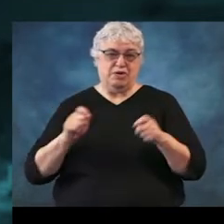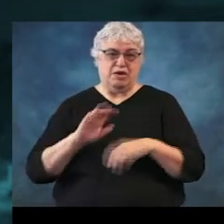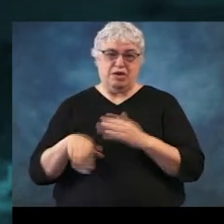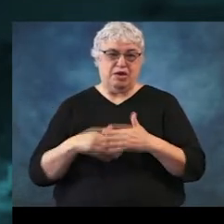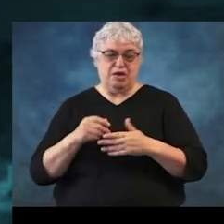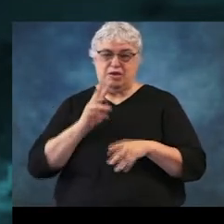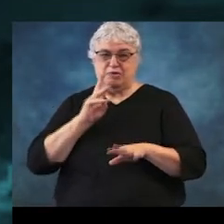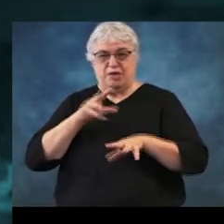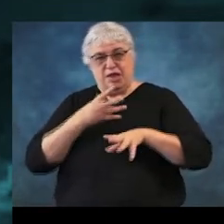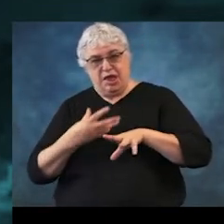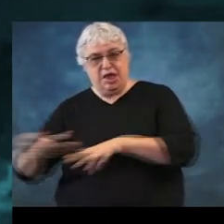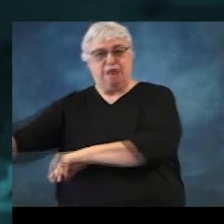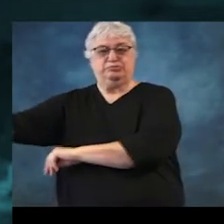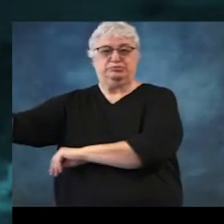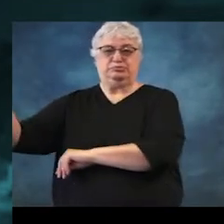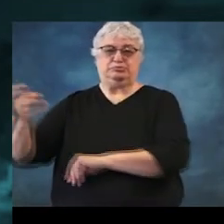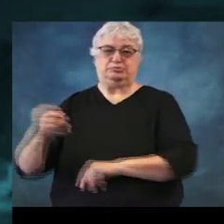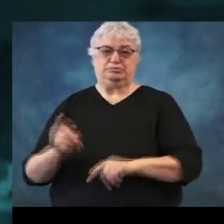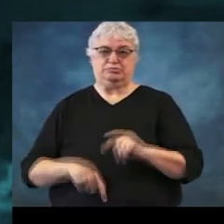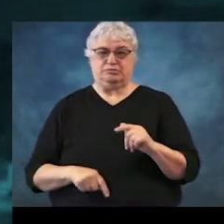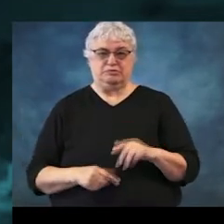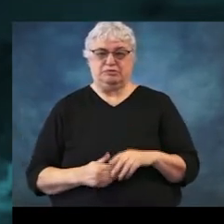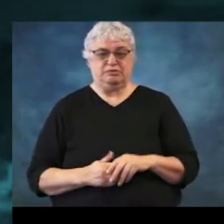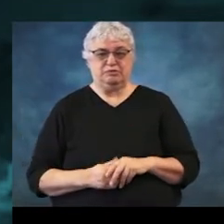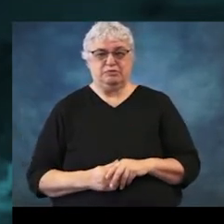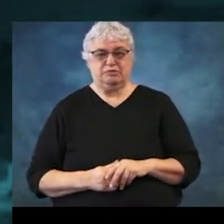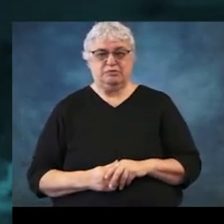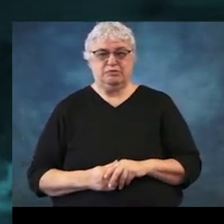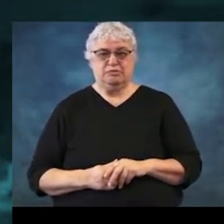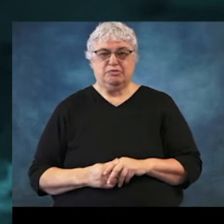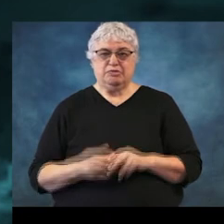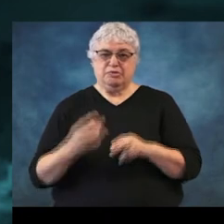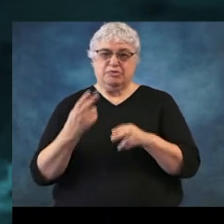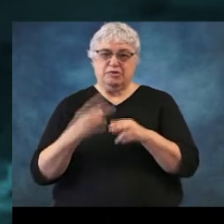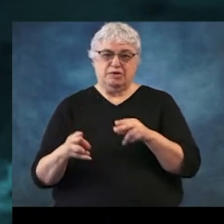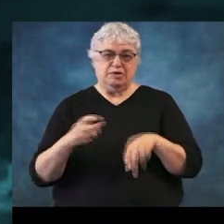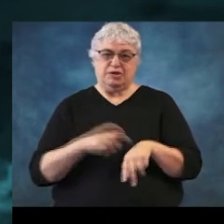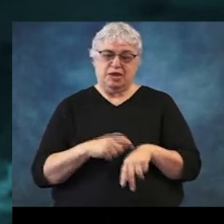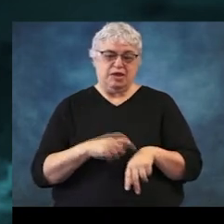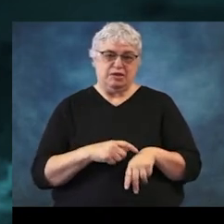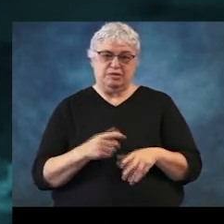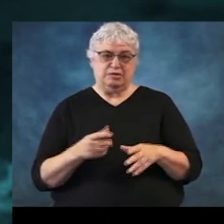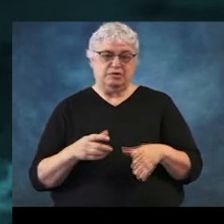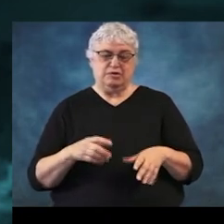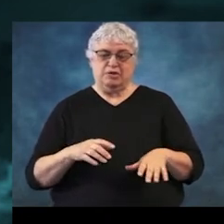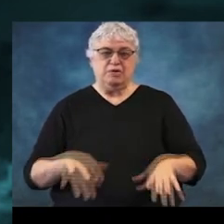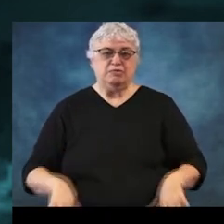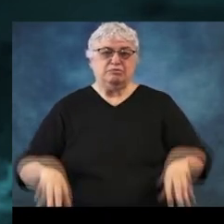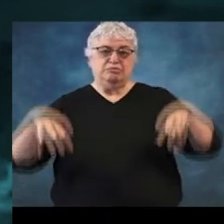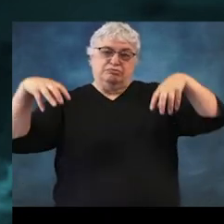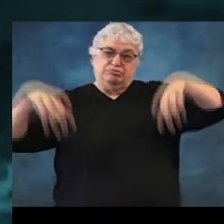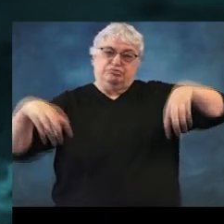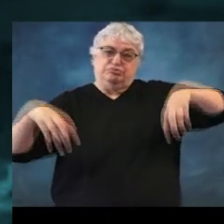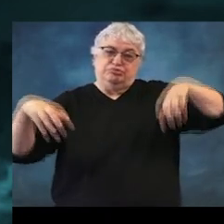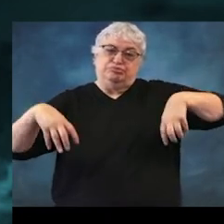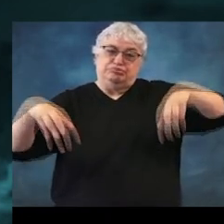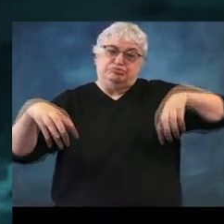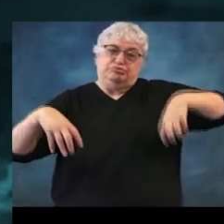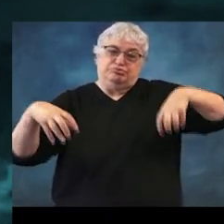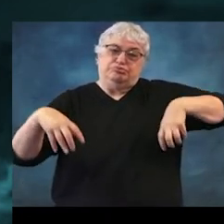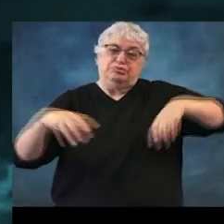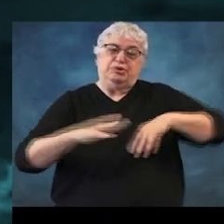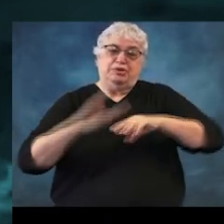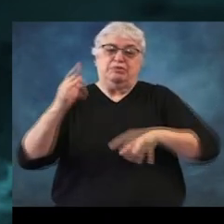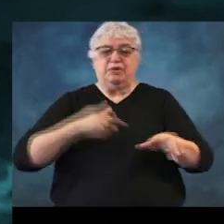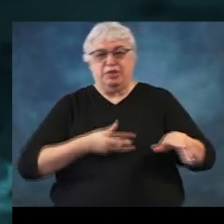all of that water or move all of that water in that short period of time. It's just too much volume of water falling from the sky